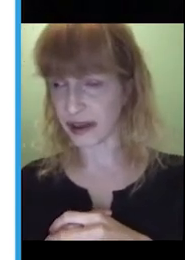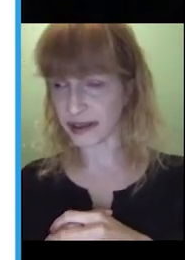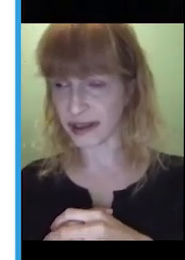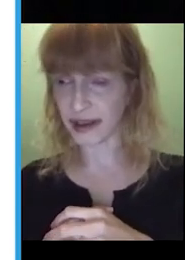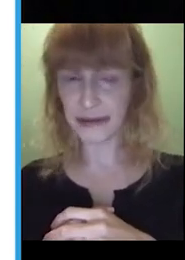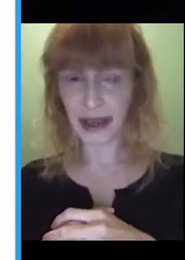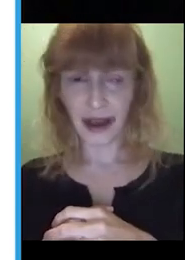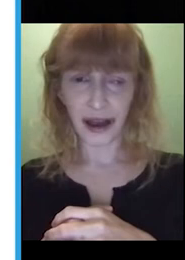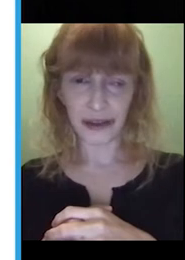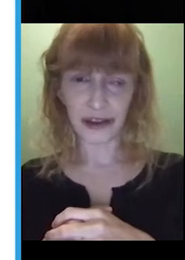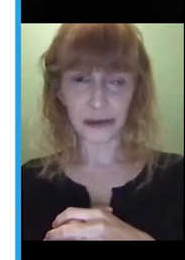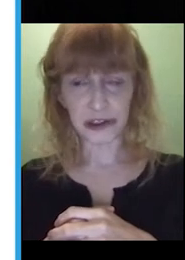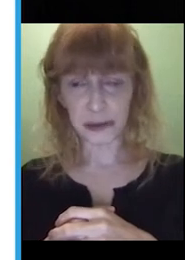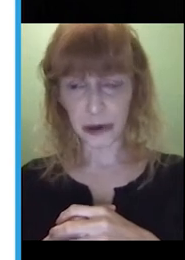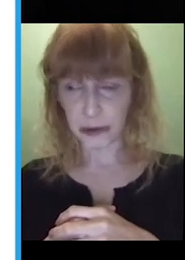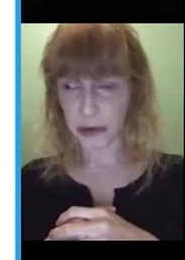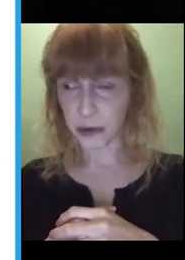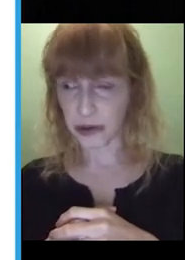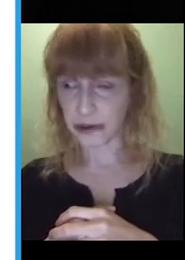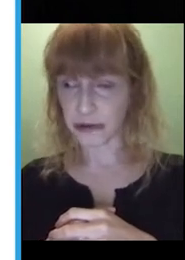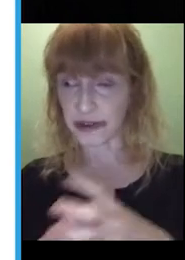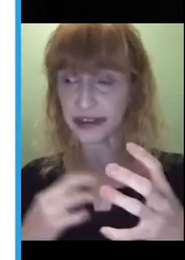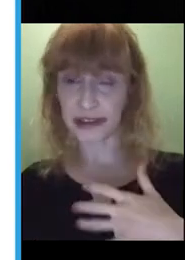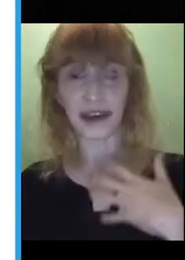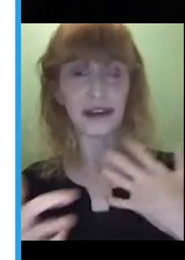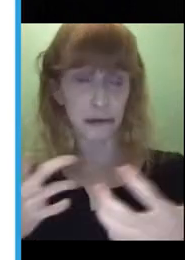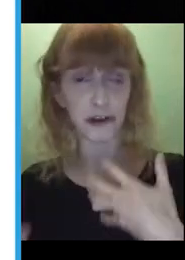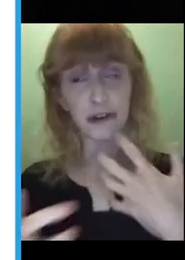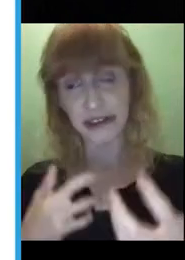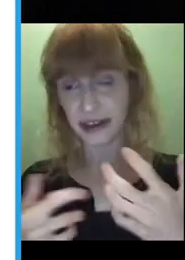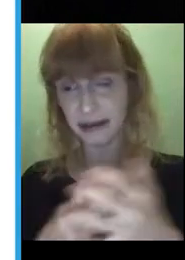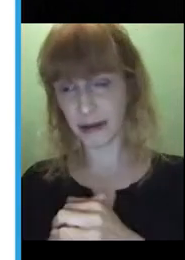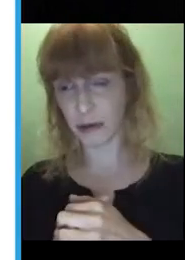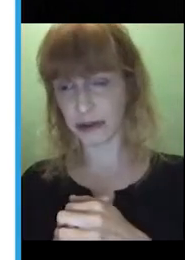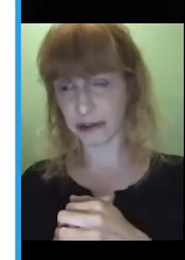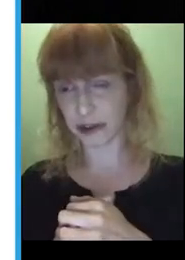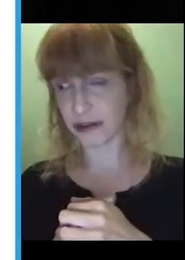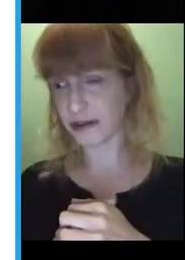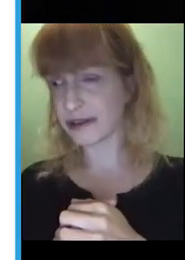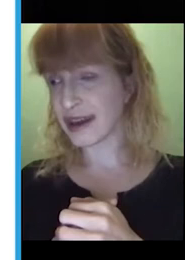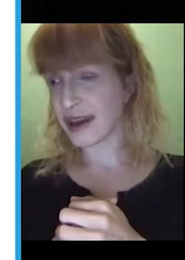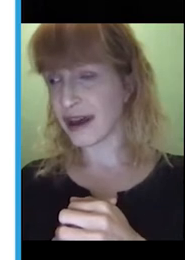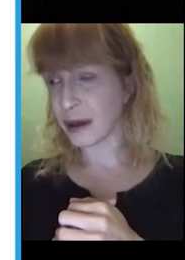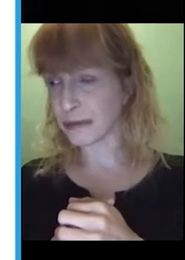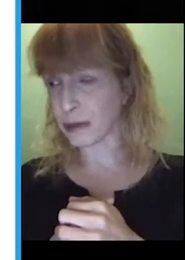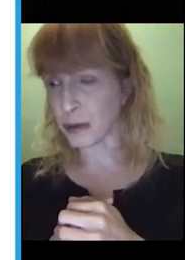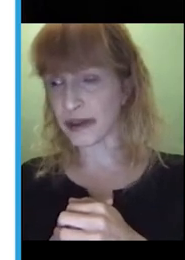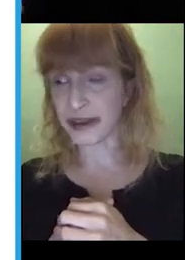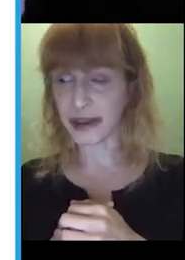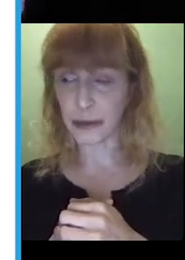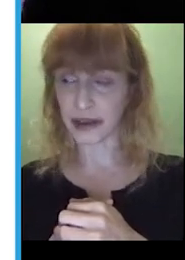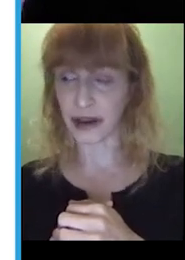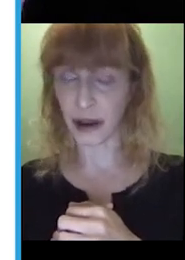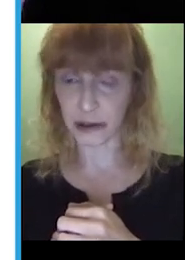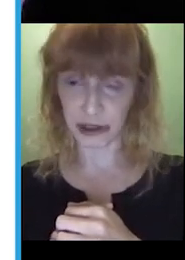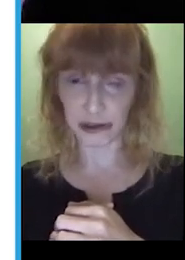popped on the slide here are that as much as possible, we want to facilitate some turn taking with the child. And when we're